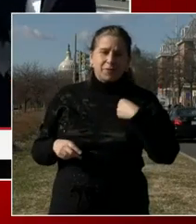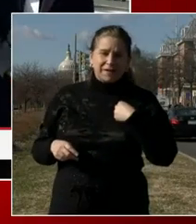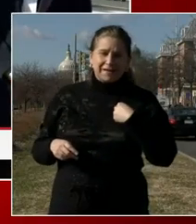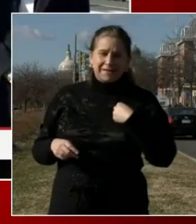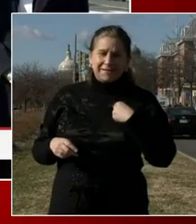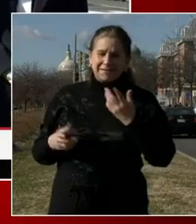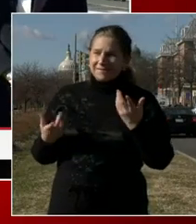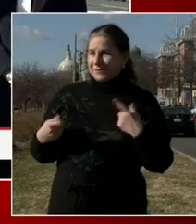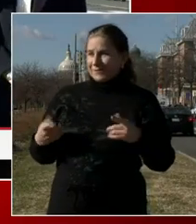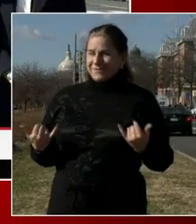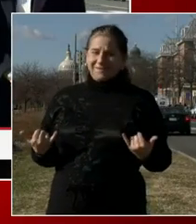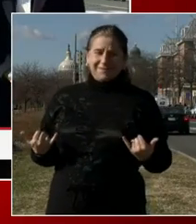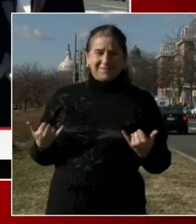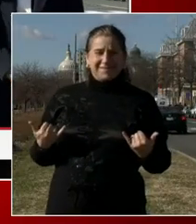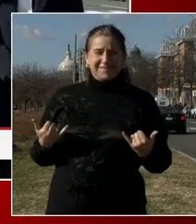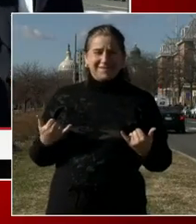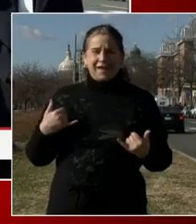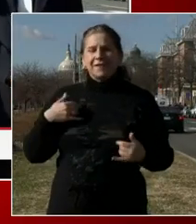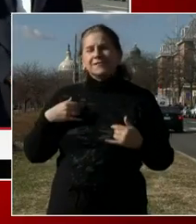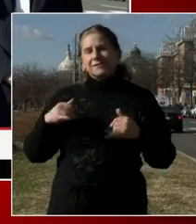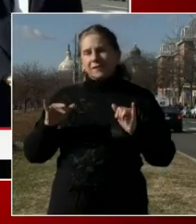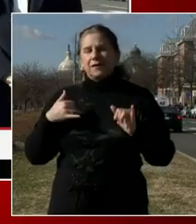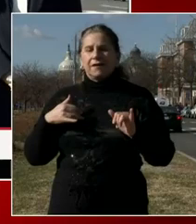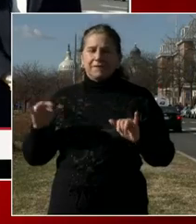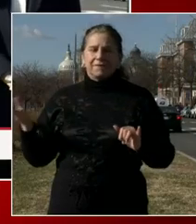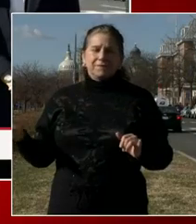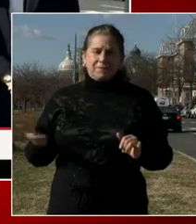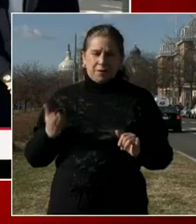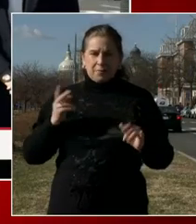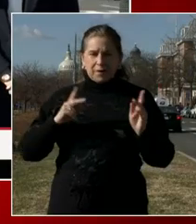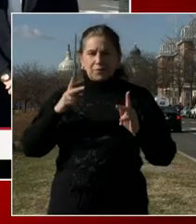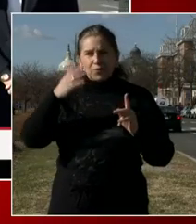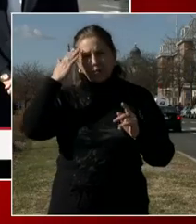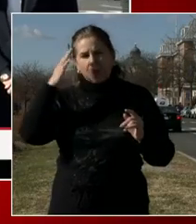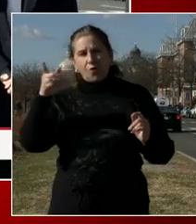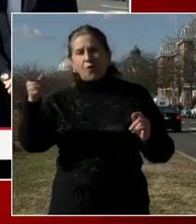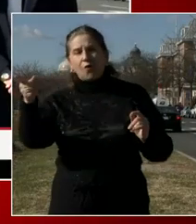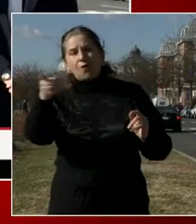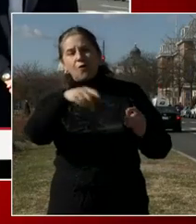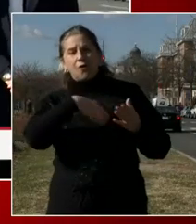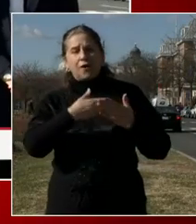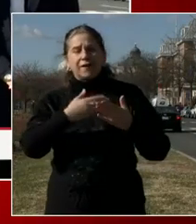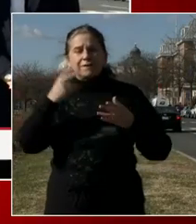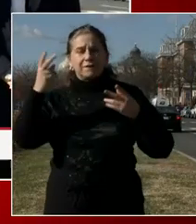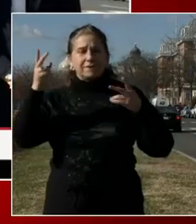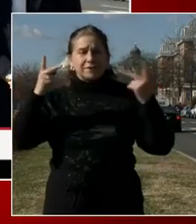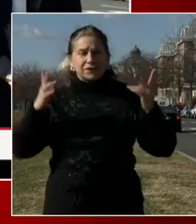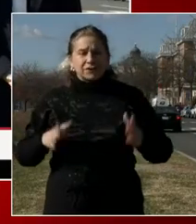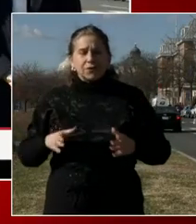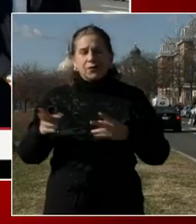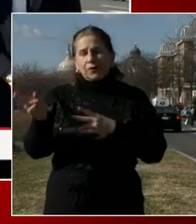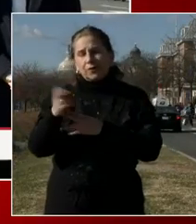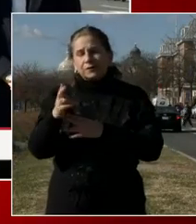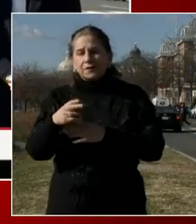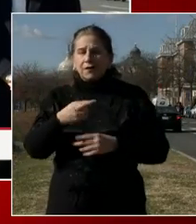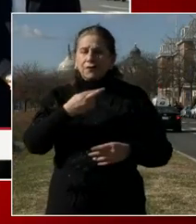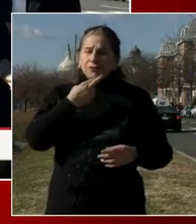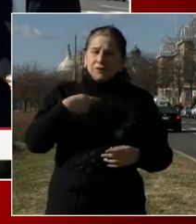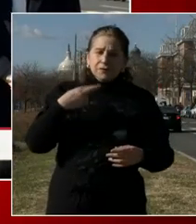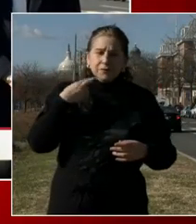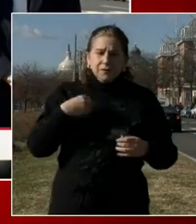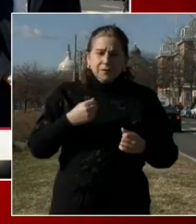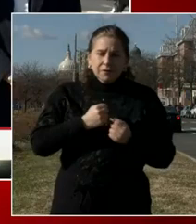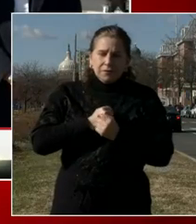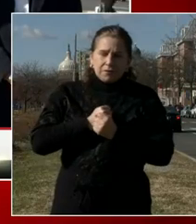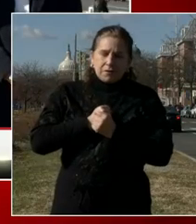at all. Uh, but I want everybody to know all of our visitors, hotels, restaurants, and everybody who loves Washington,